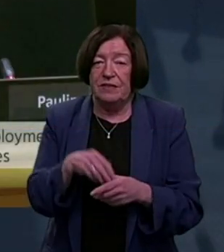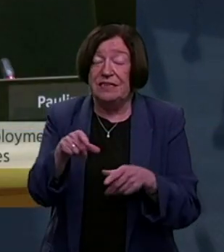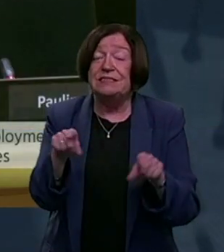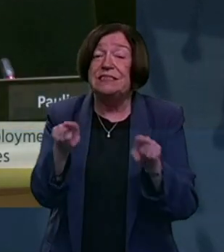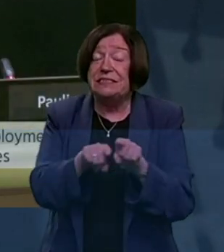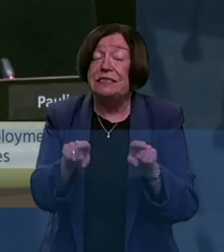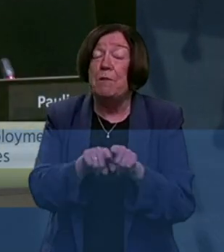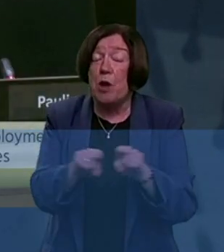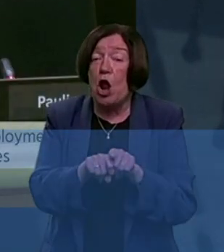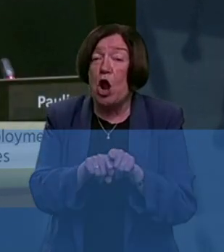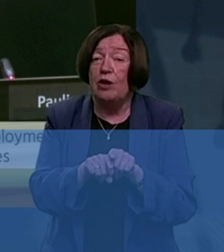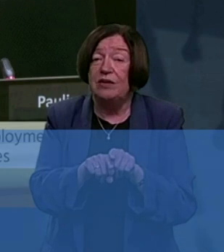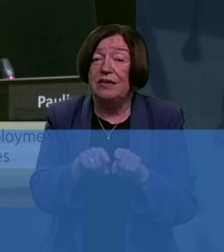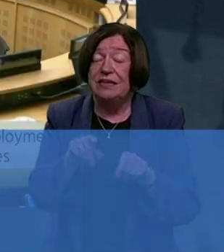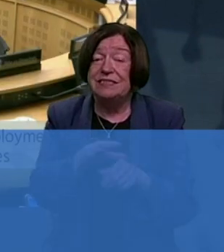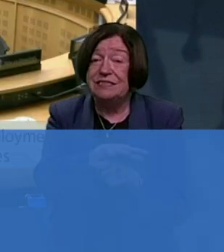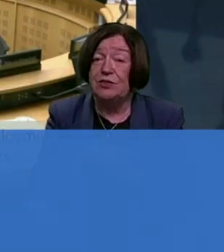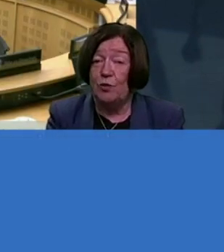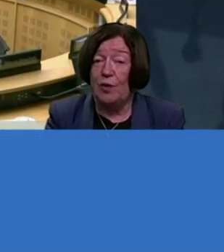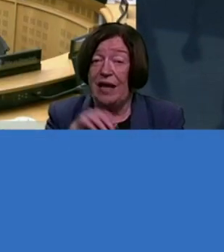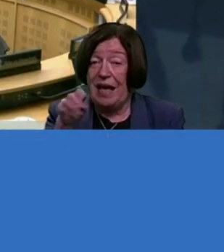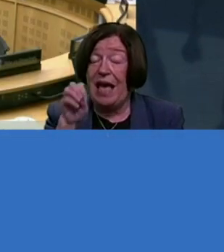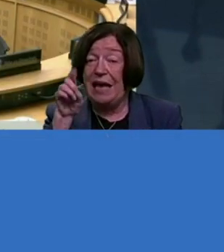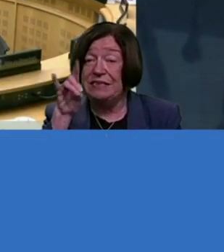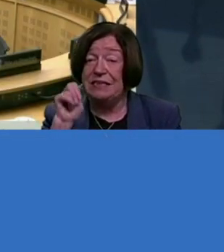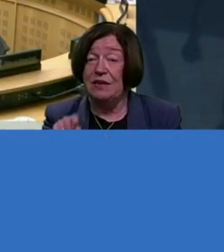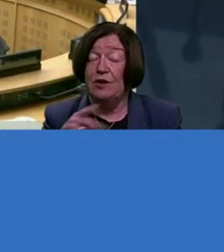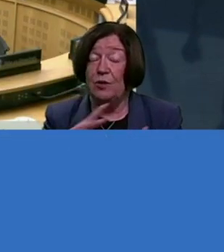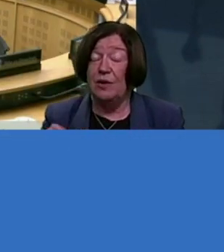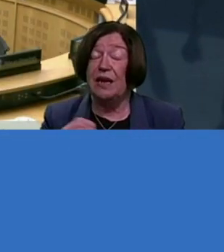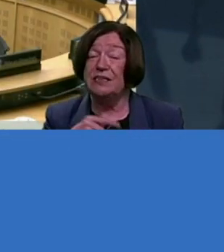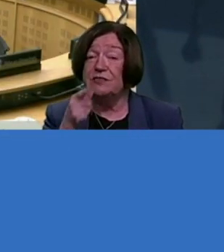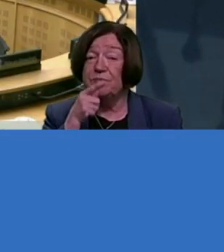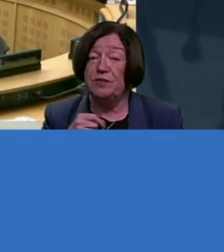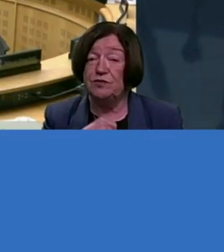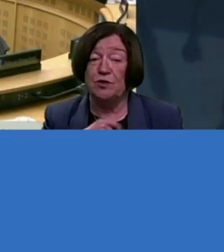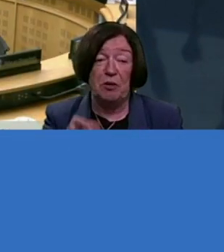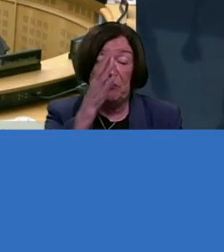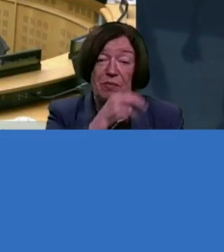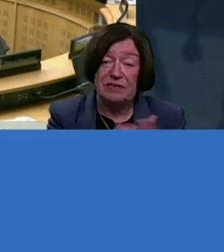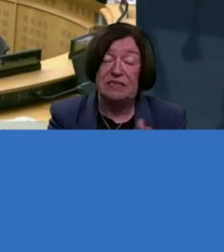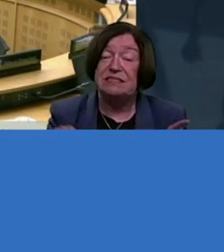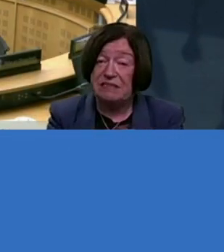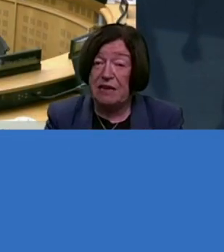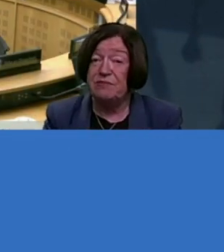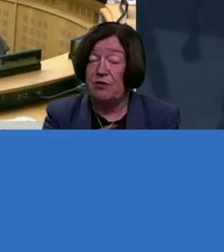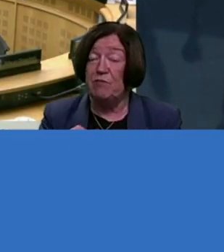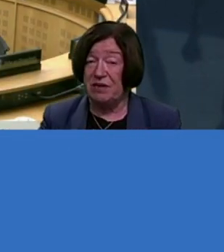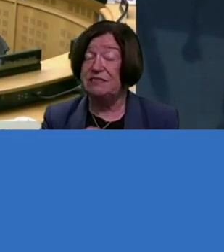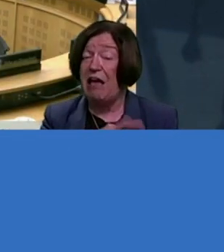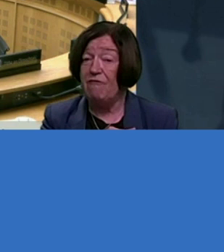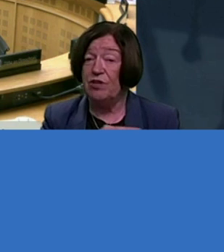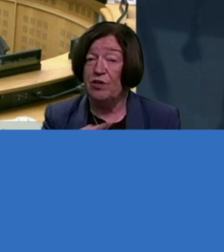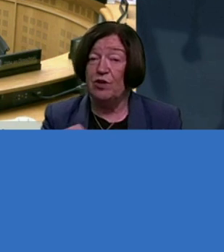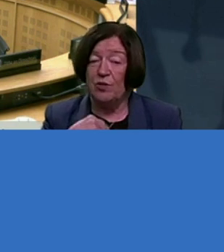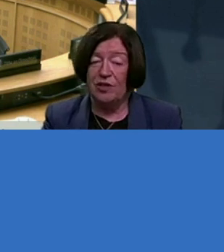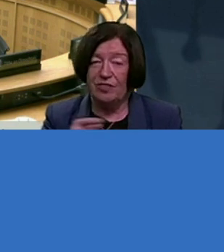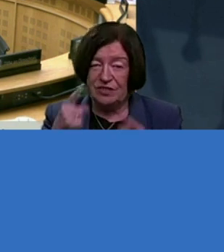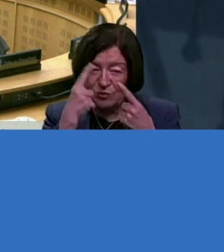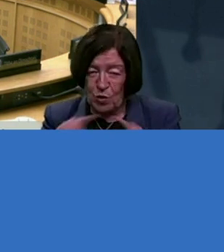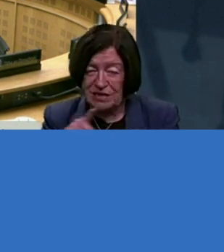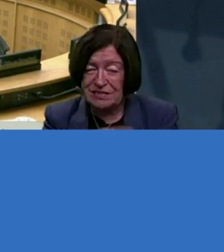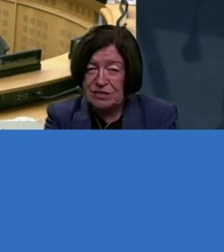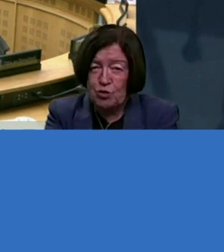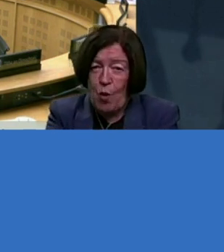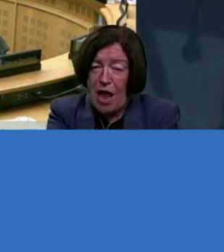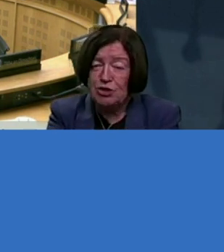similar situation with Eddie. know that when I speak to disabled entrepreneurs, the same situation as myself, we're in this weird scenario